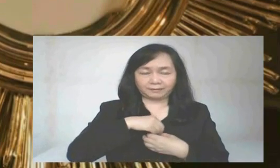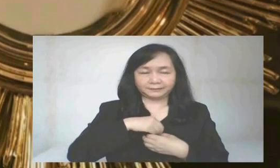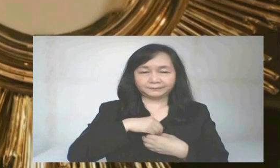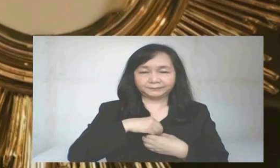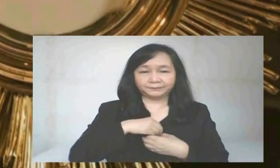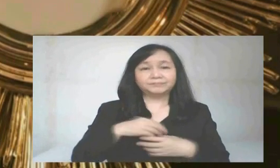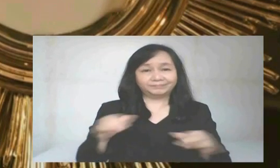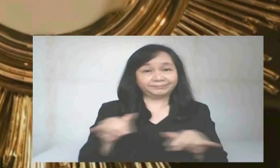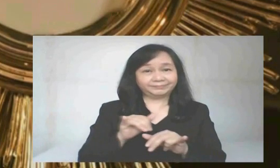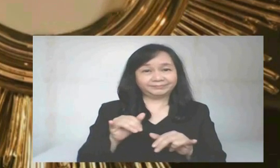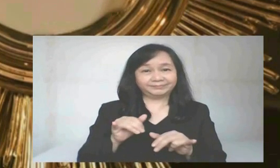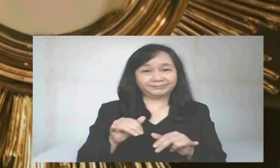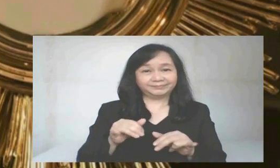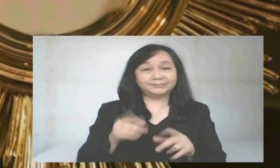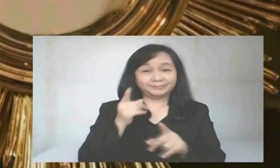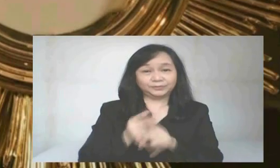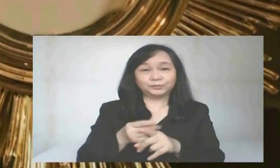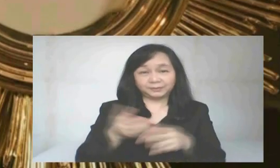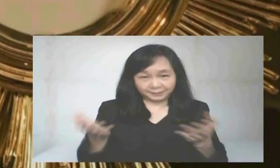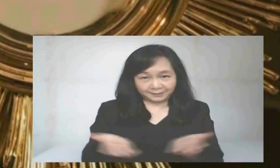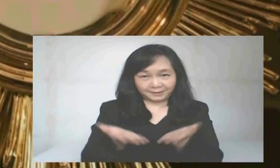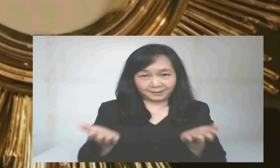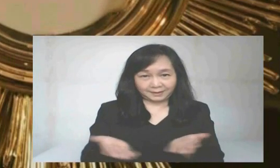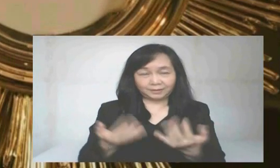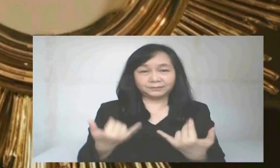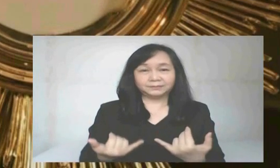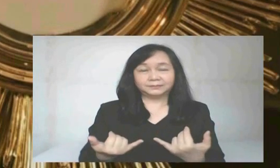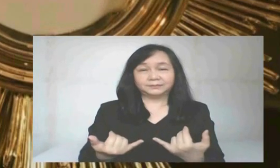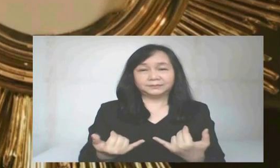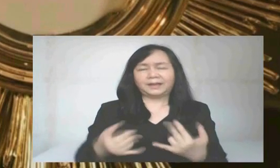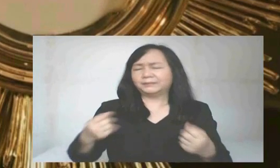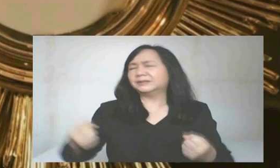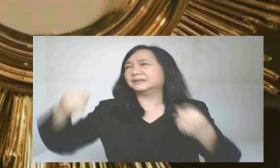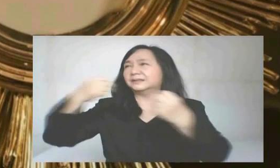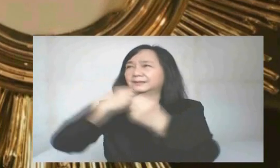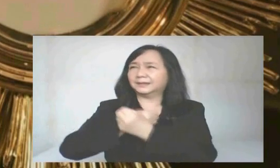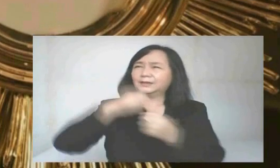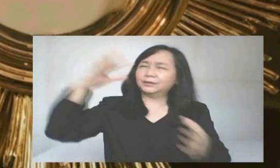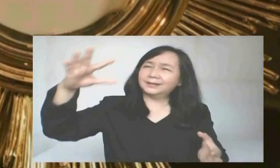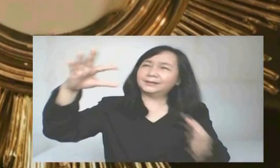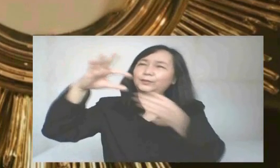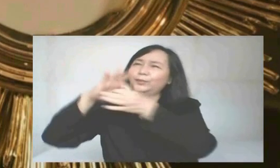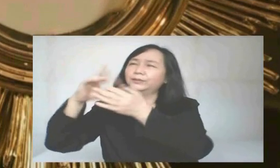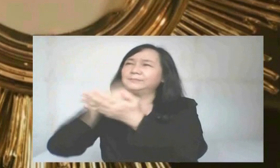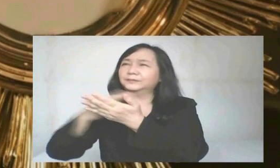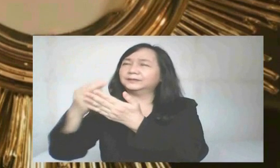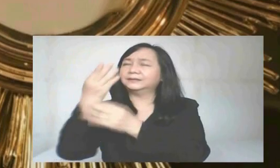As though thou wert already there, I embrace thee and unite myself wholly to thee.